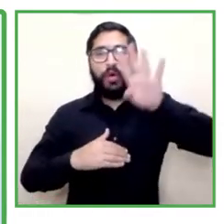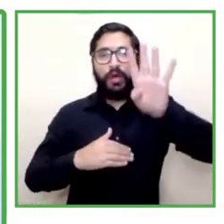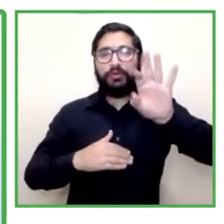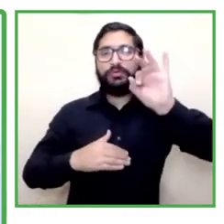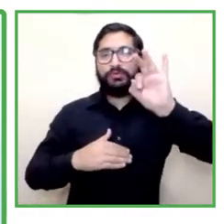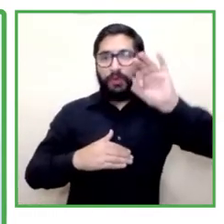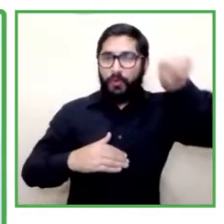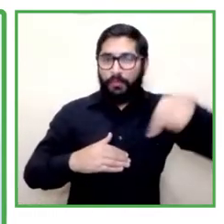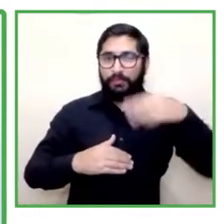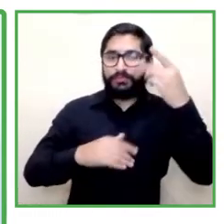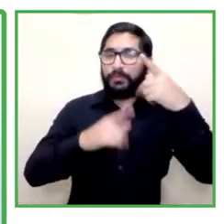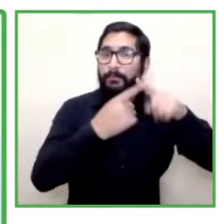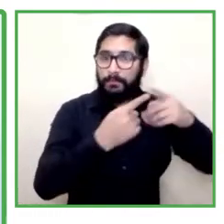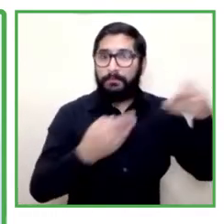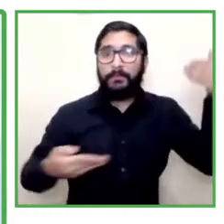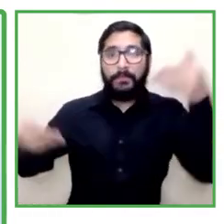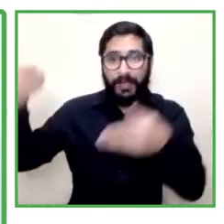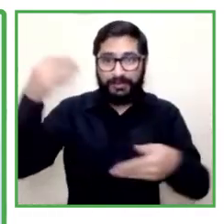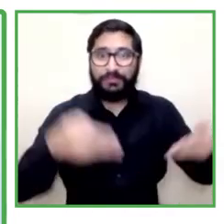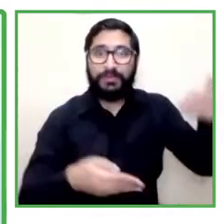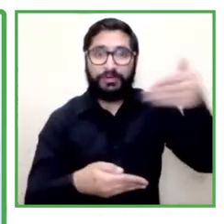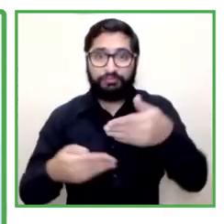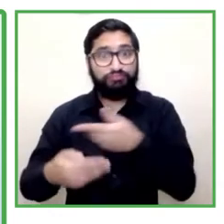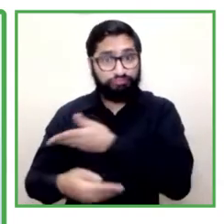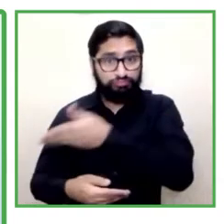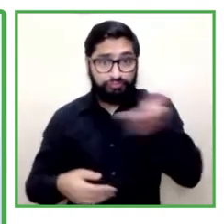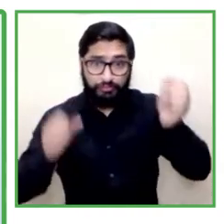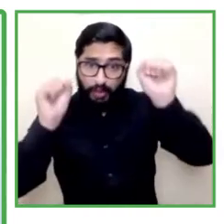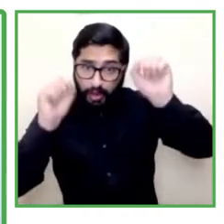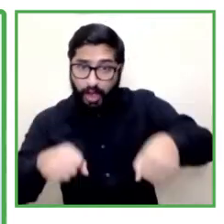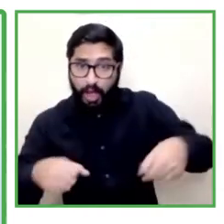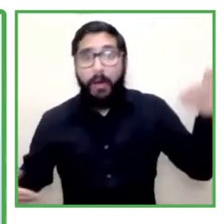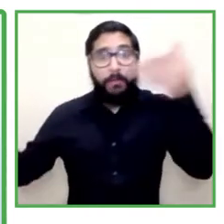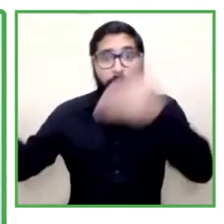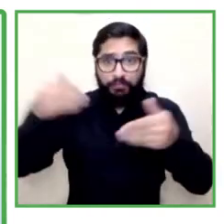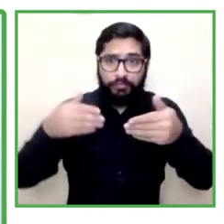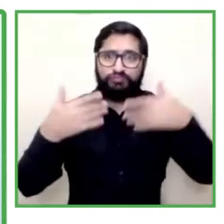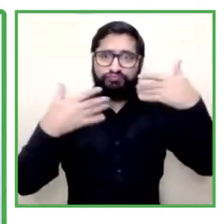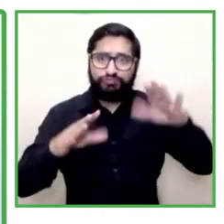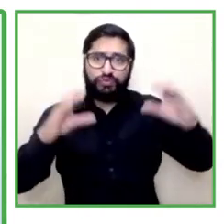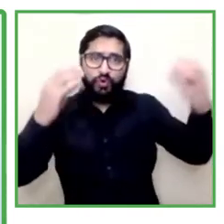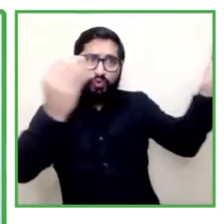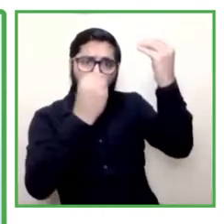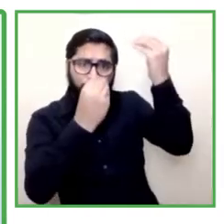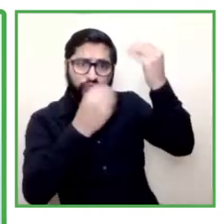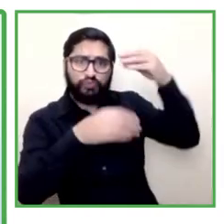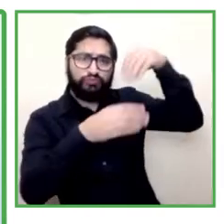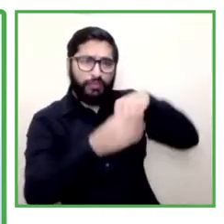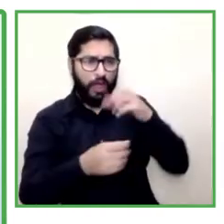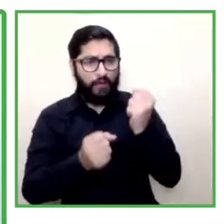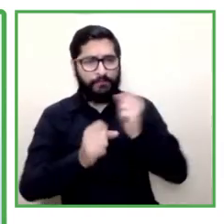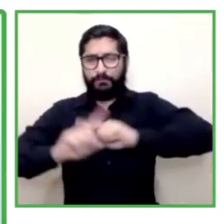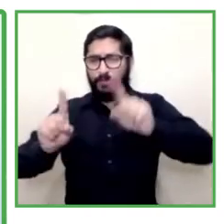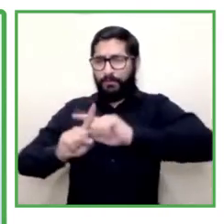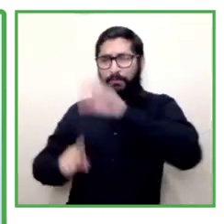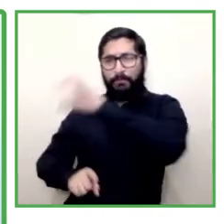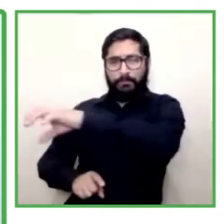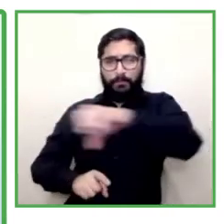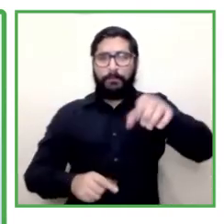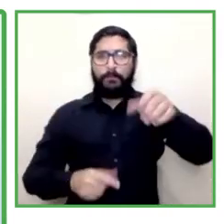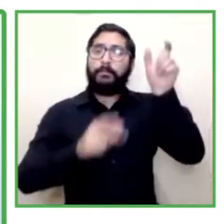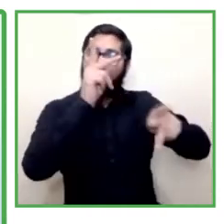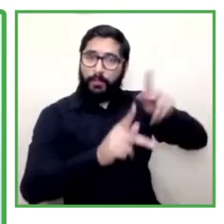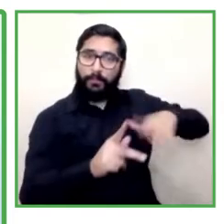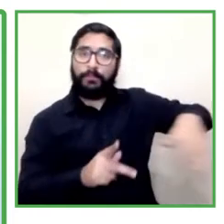already participating in our online courses where we can find people with all kinds of disabilities with